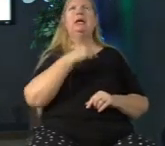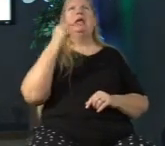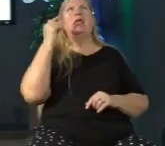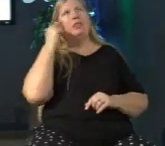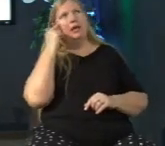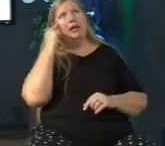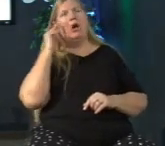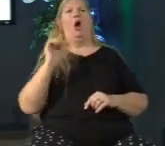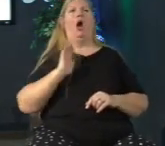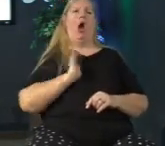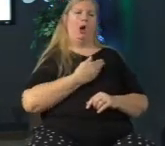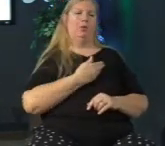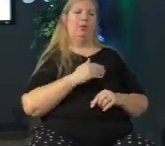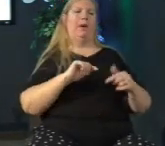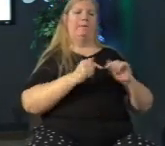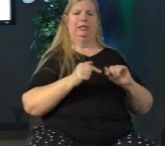anybody has ever suffered